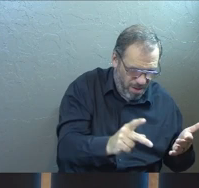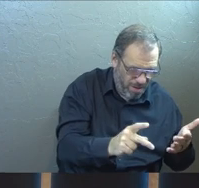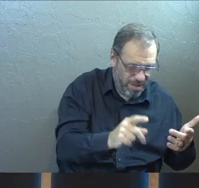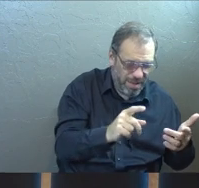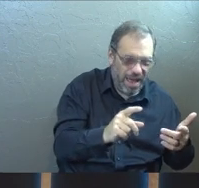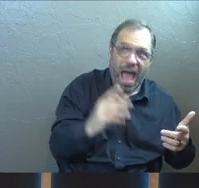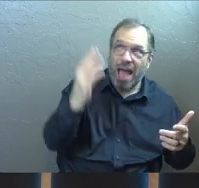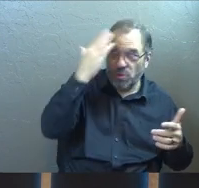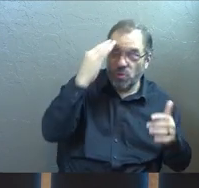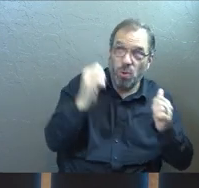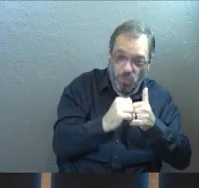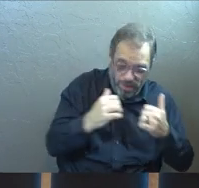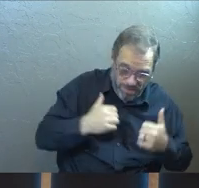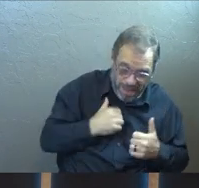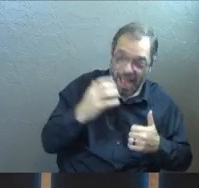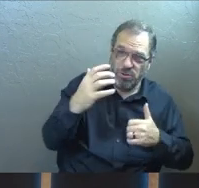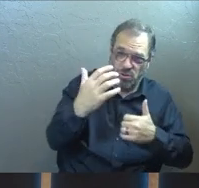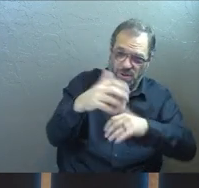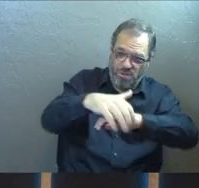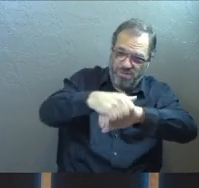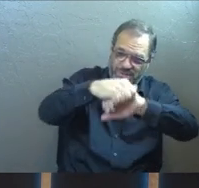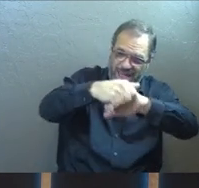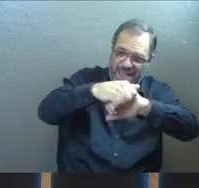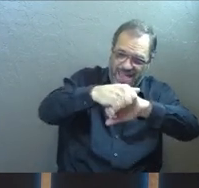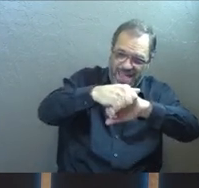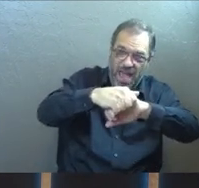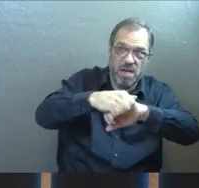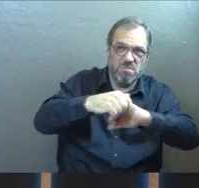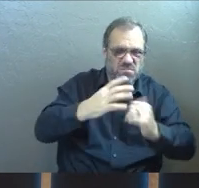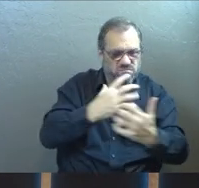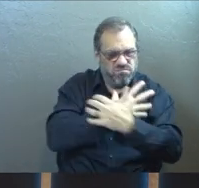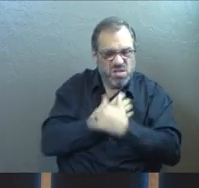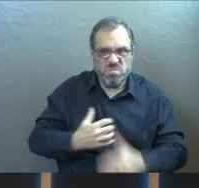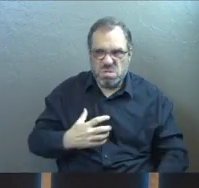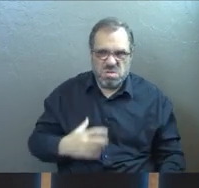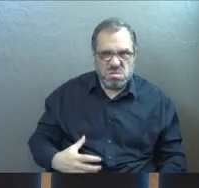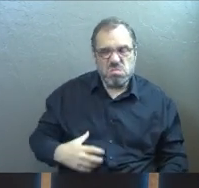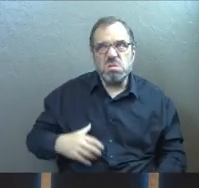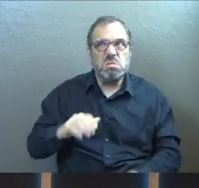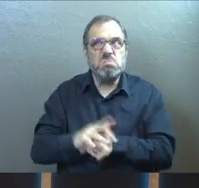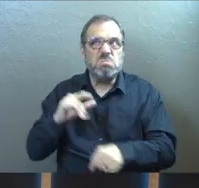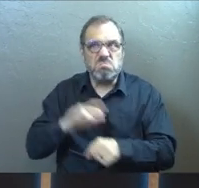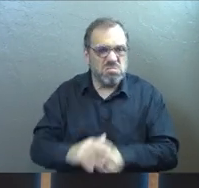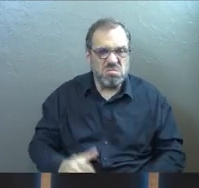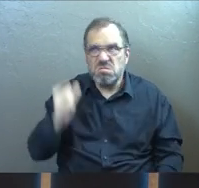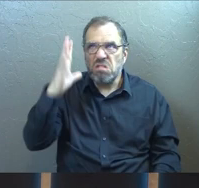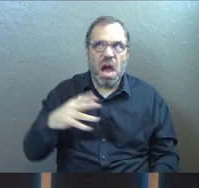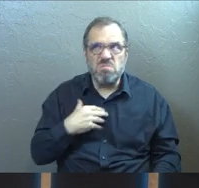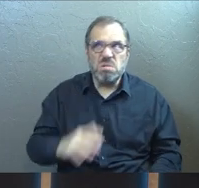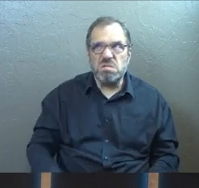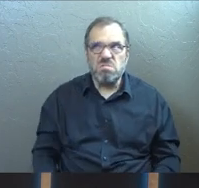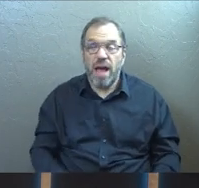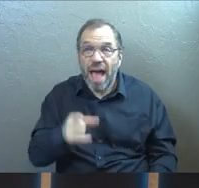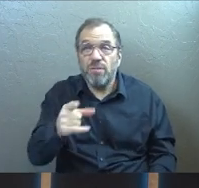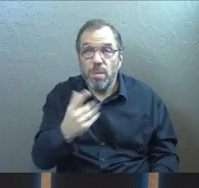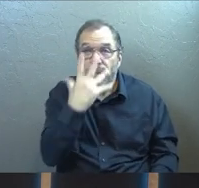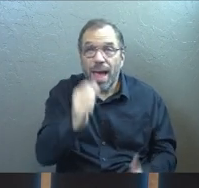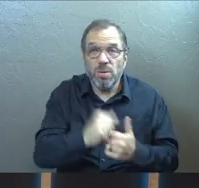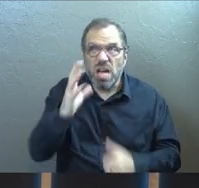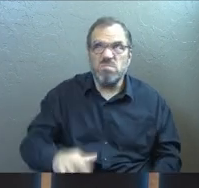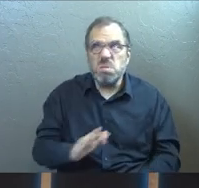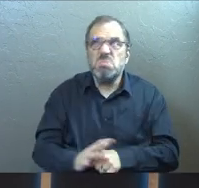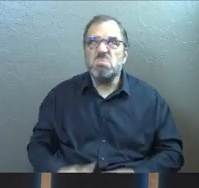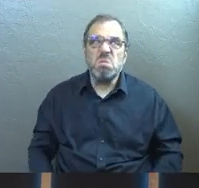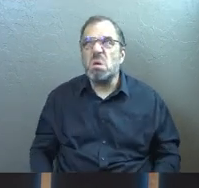know you're with me and I know you're holding my hand, but I'm like a beast towards you. You ever been like a beast toward